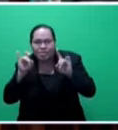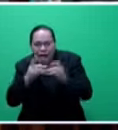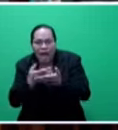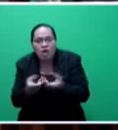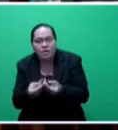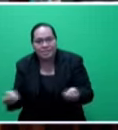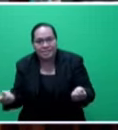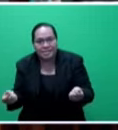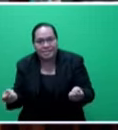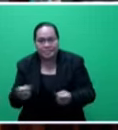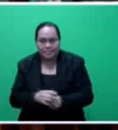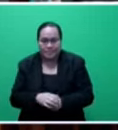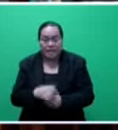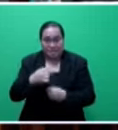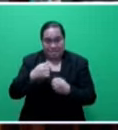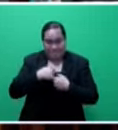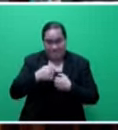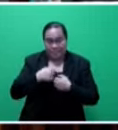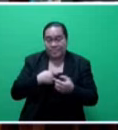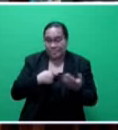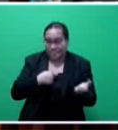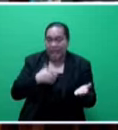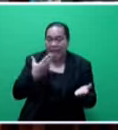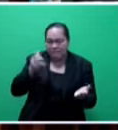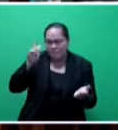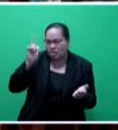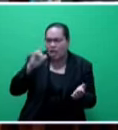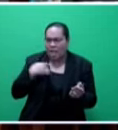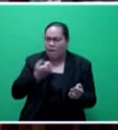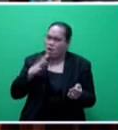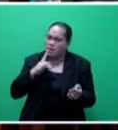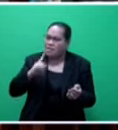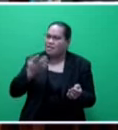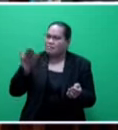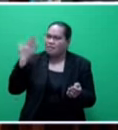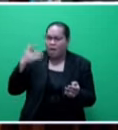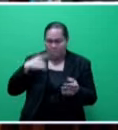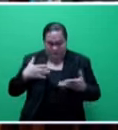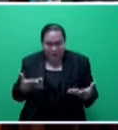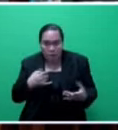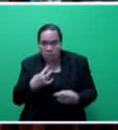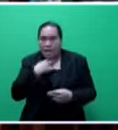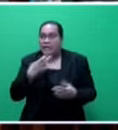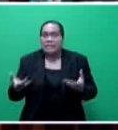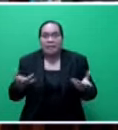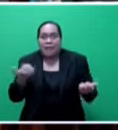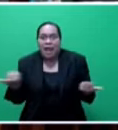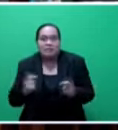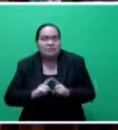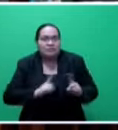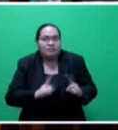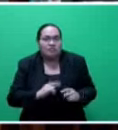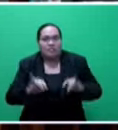I also want to suggest, I mean, as I said the other day, you know, we are in the middle of this huge crisis. And the